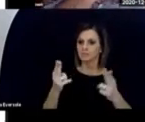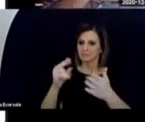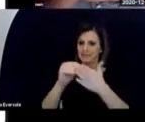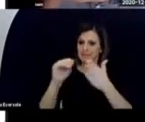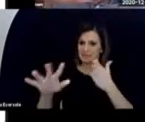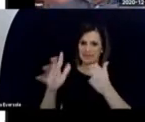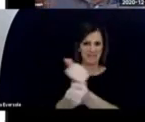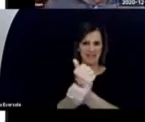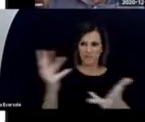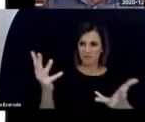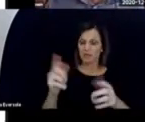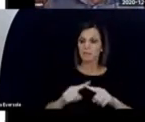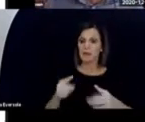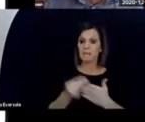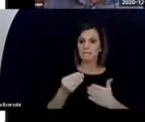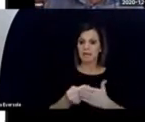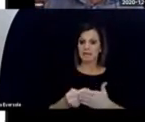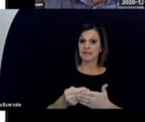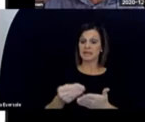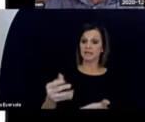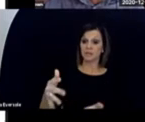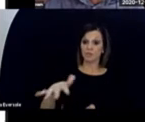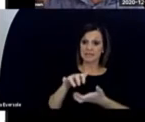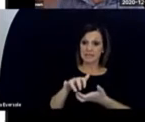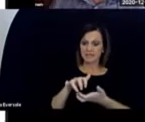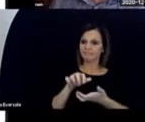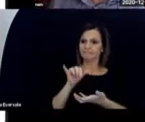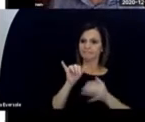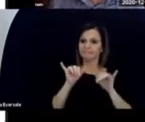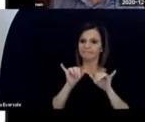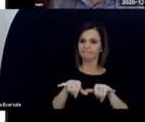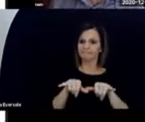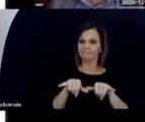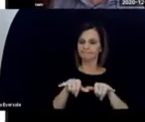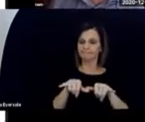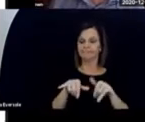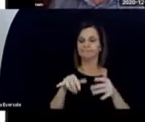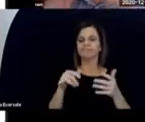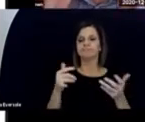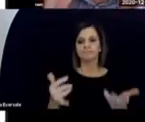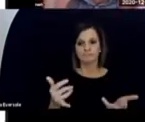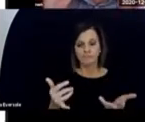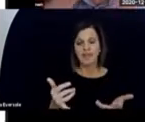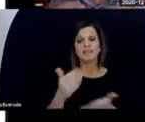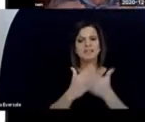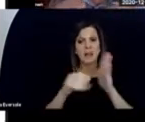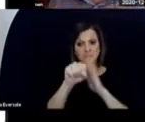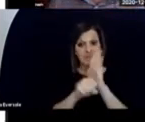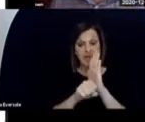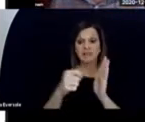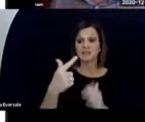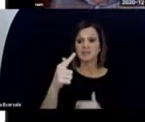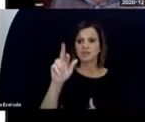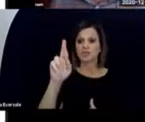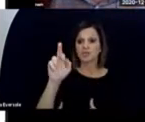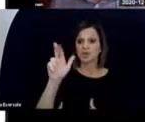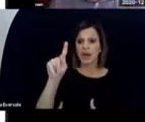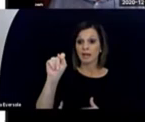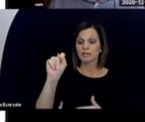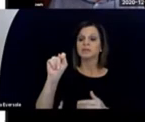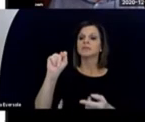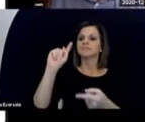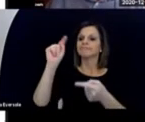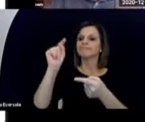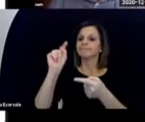the money stays absolutely level. And in the last grant cycle, some states even had their grant reduced a little. So,